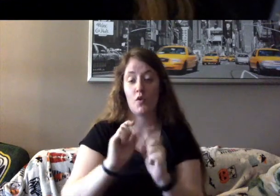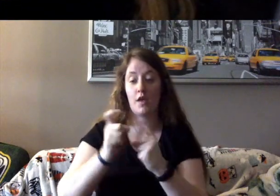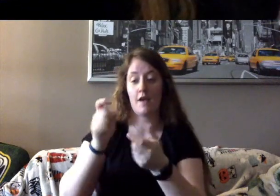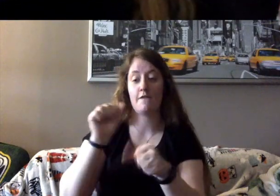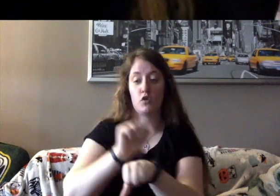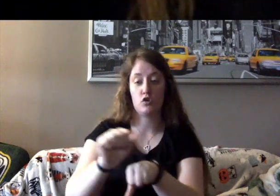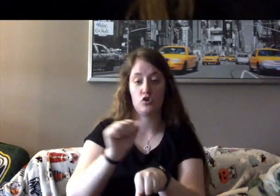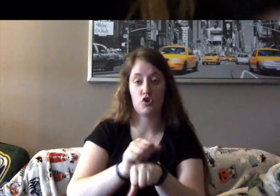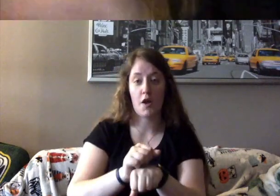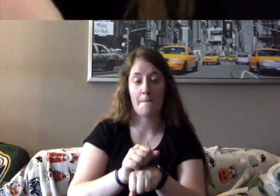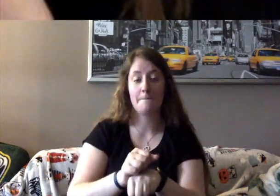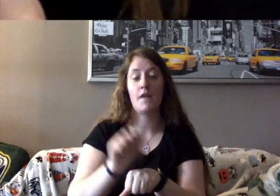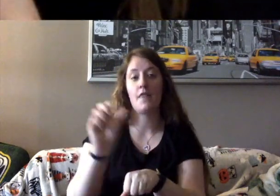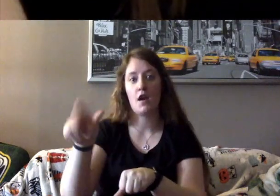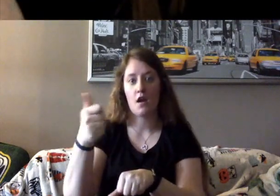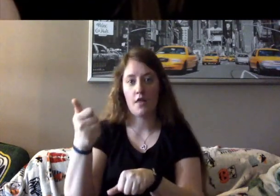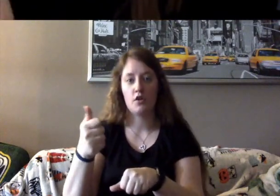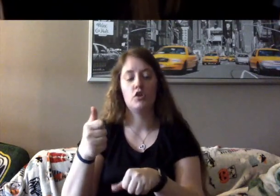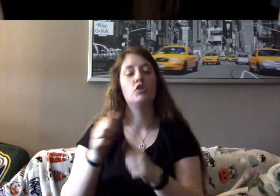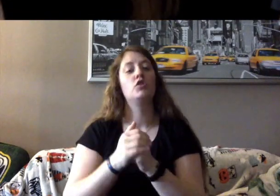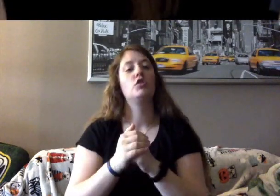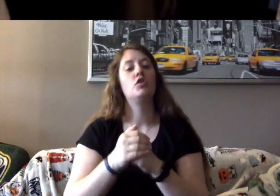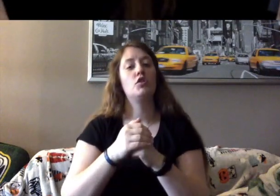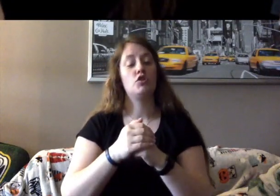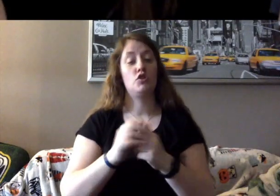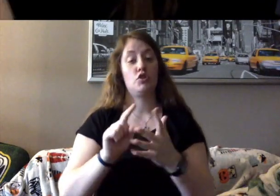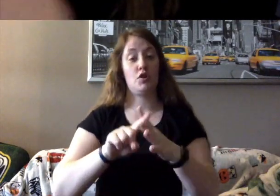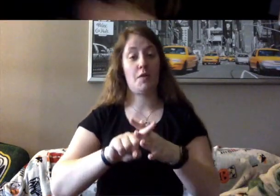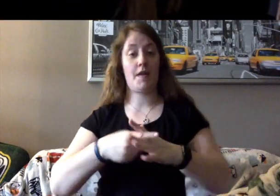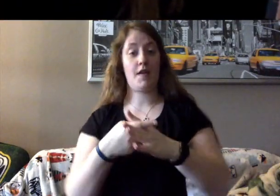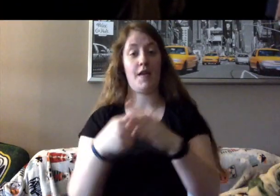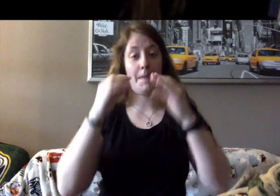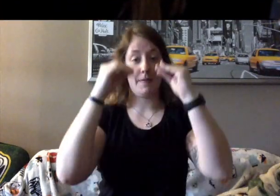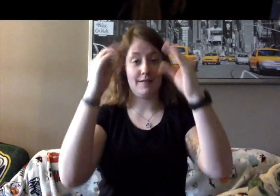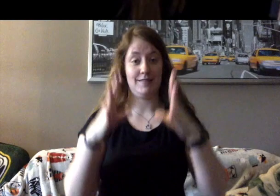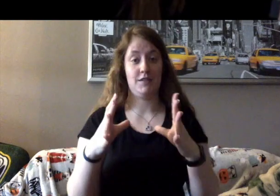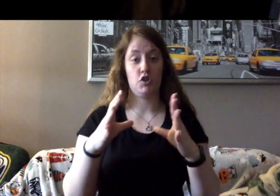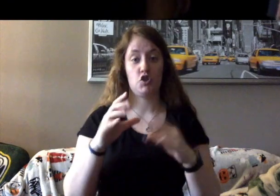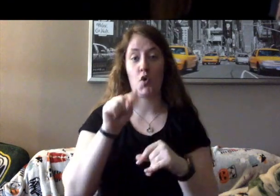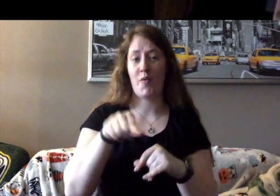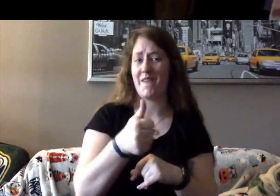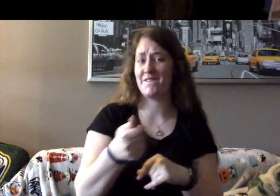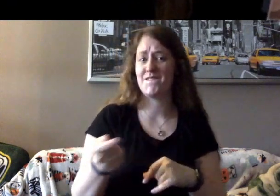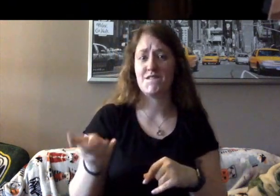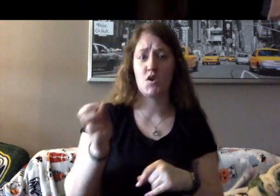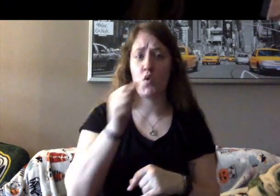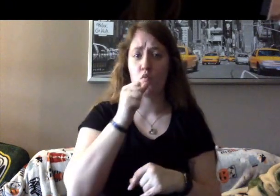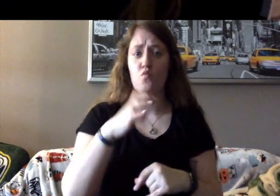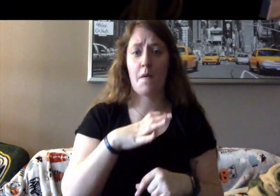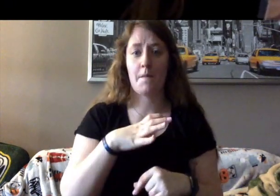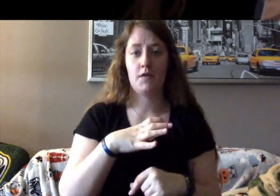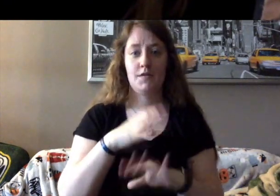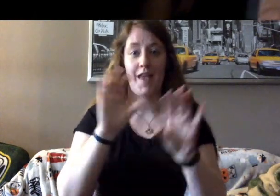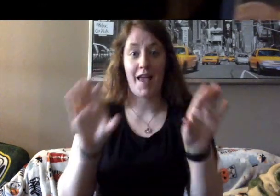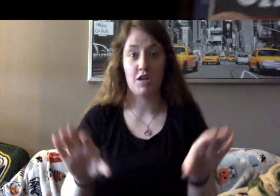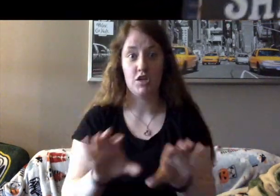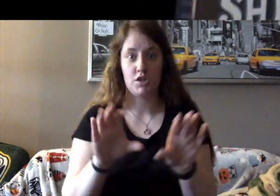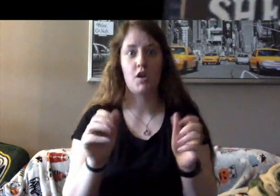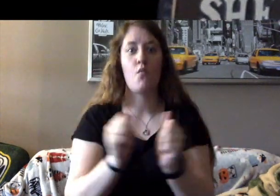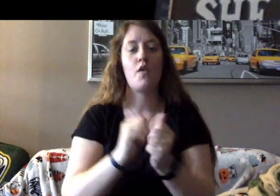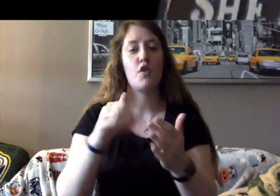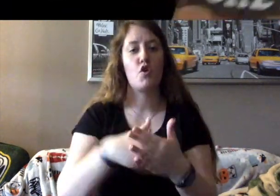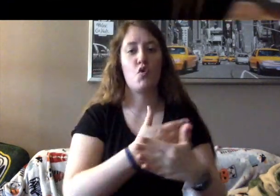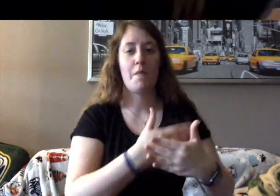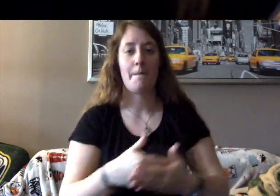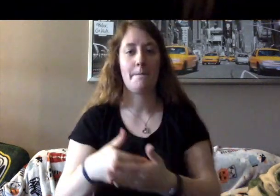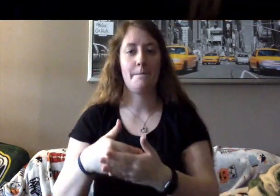few female law professors in the whole country. And she did it with a new baby at home. James.